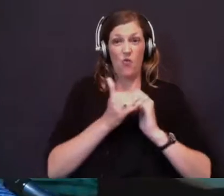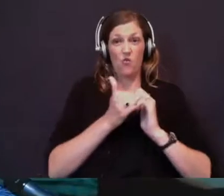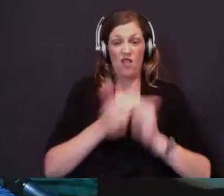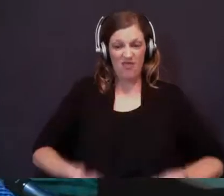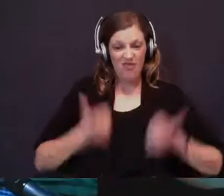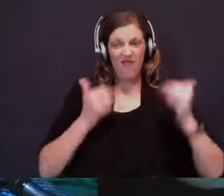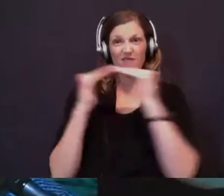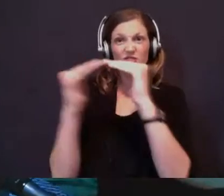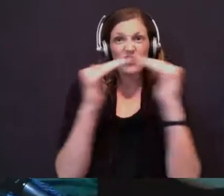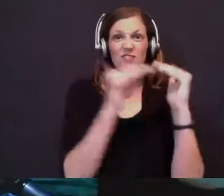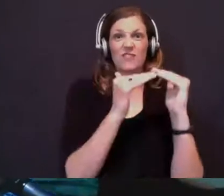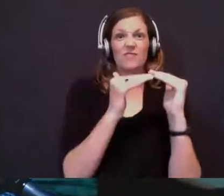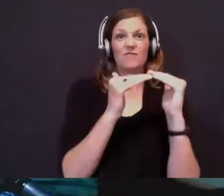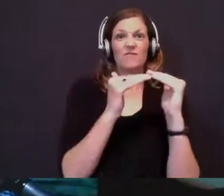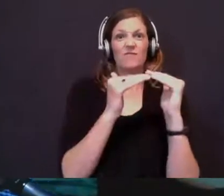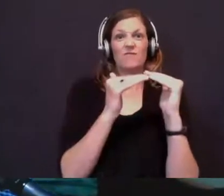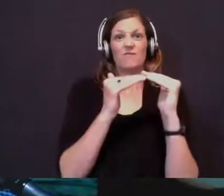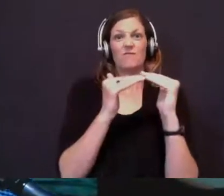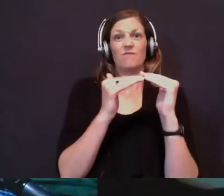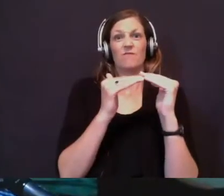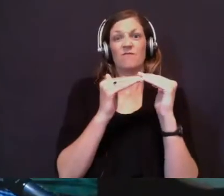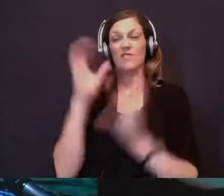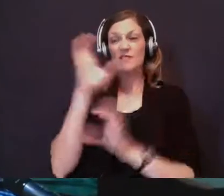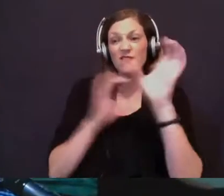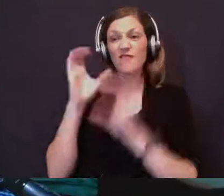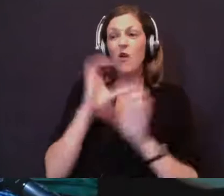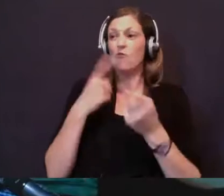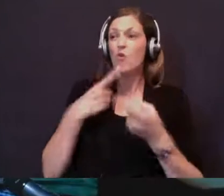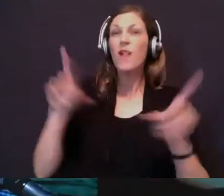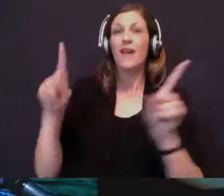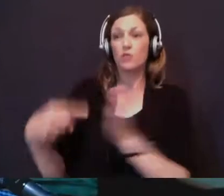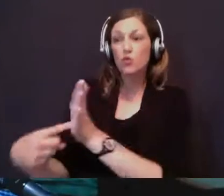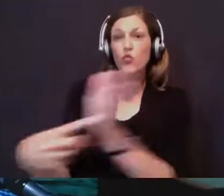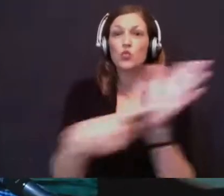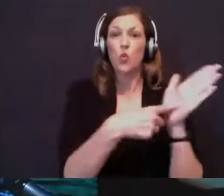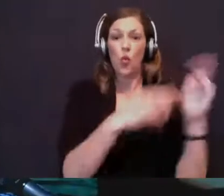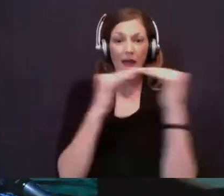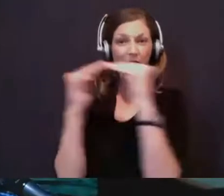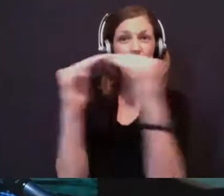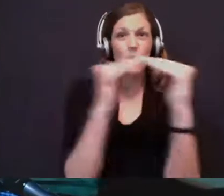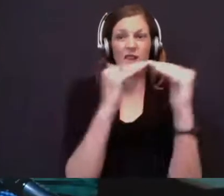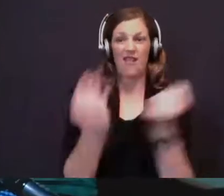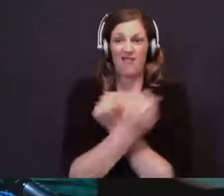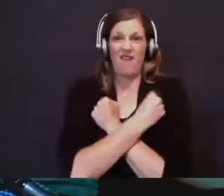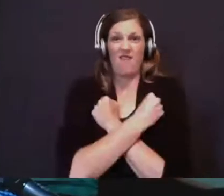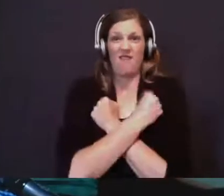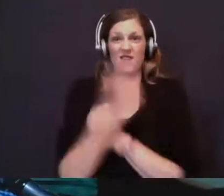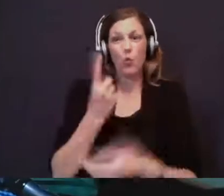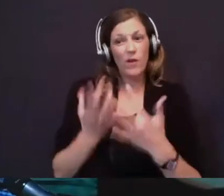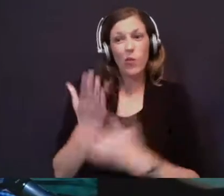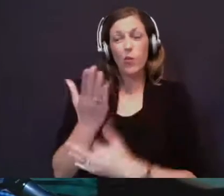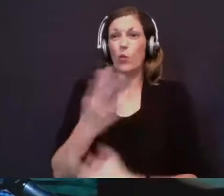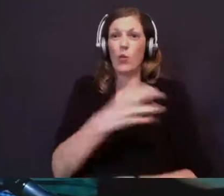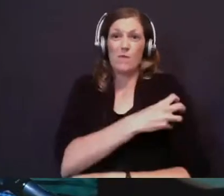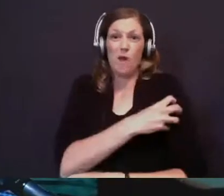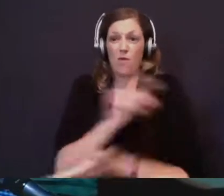and proclaimed and showed equity and love. And it's only through the power of the gospel that he can empower us to